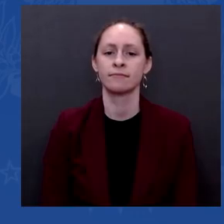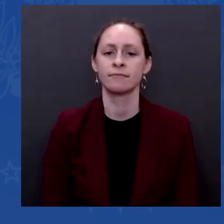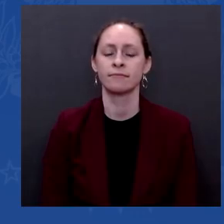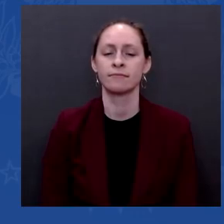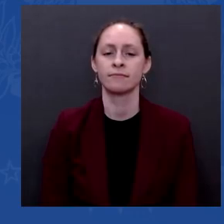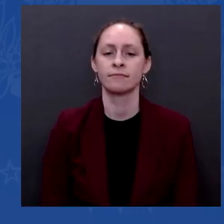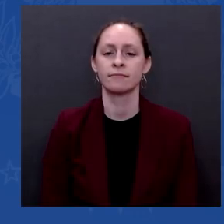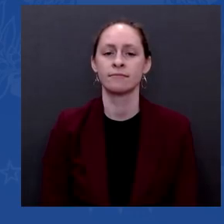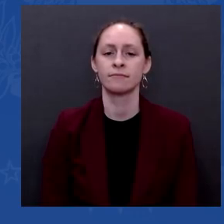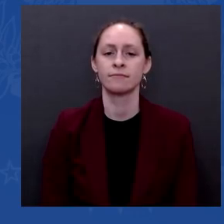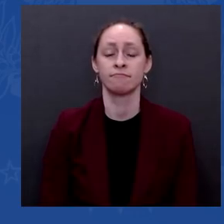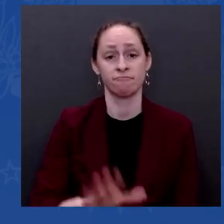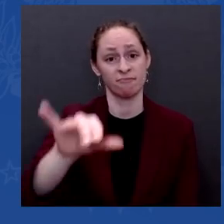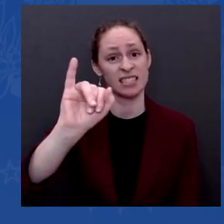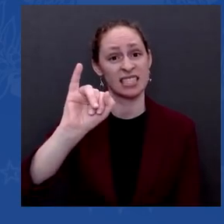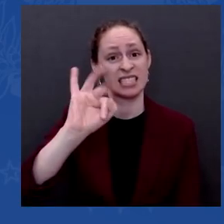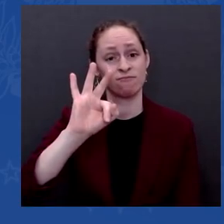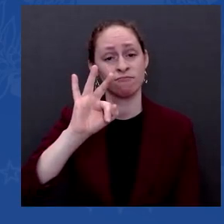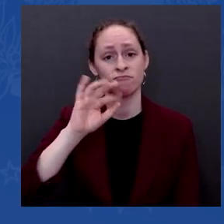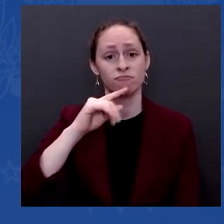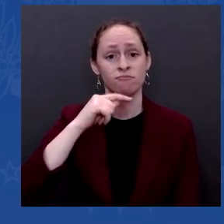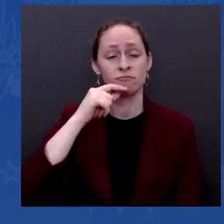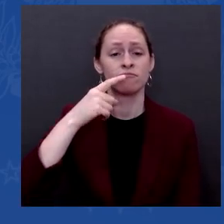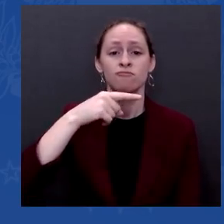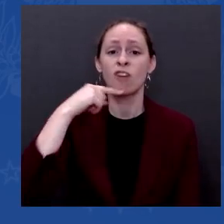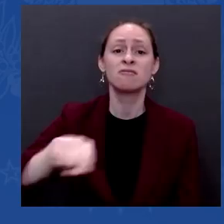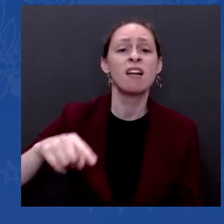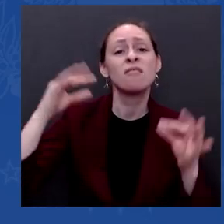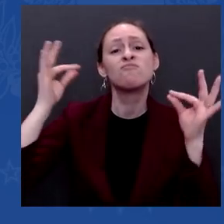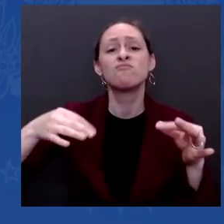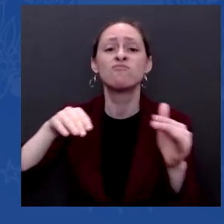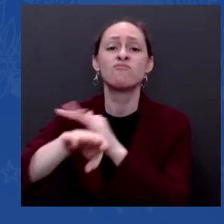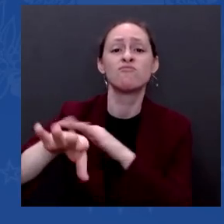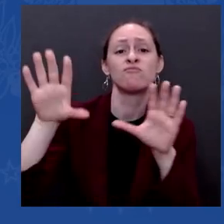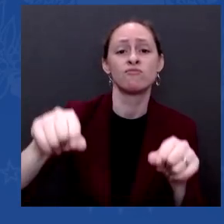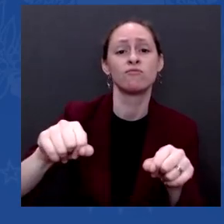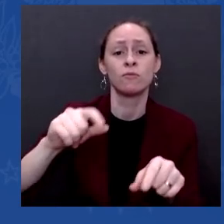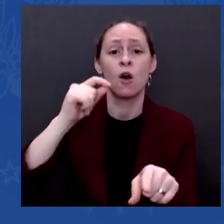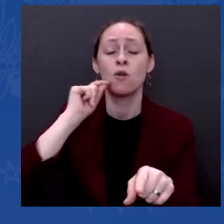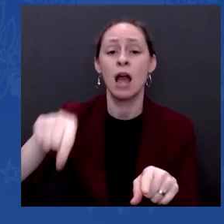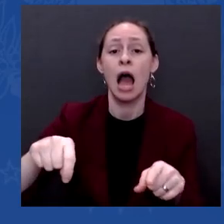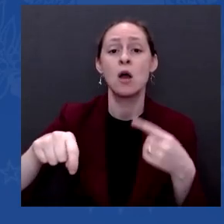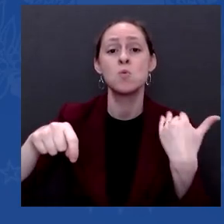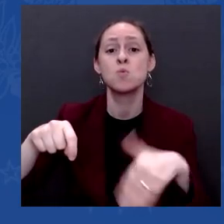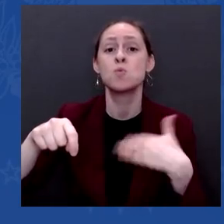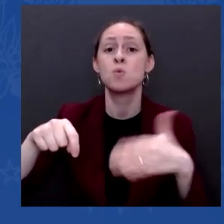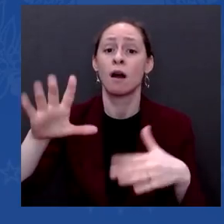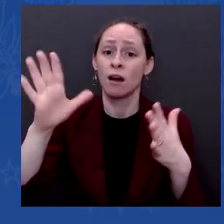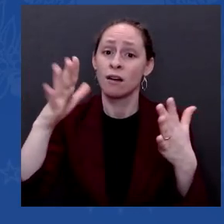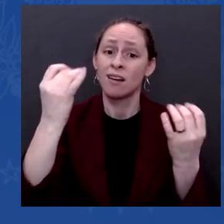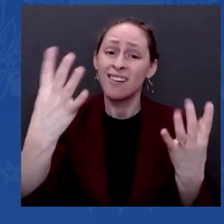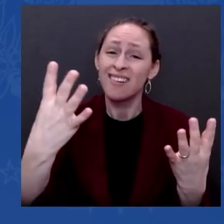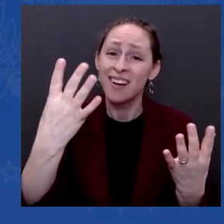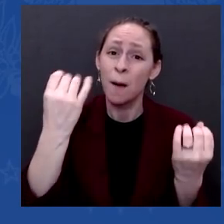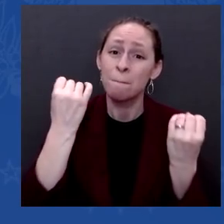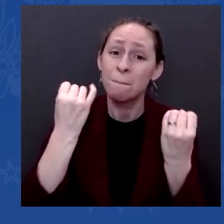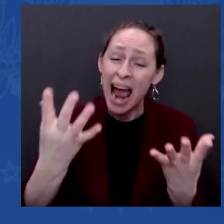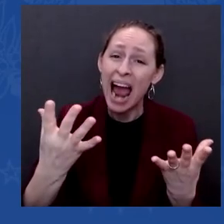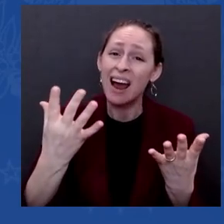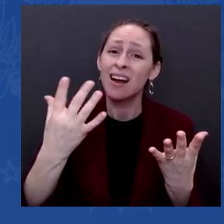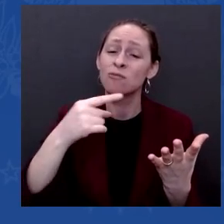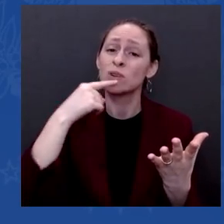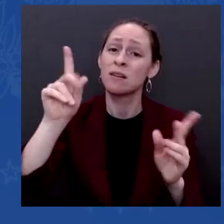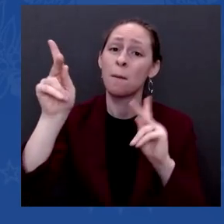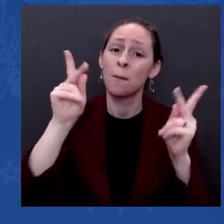time, but it's going to be heavy. It's going to be real. It's going to be consequential. In addition to that, Putin has a